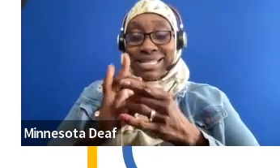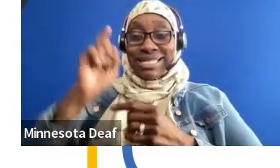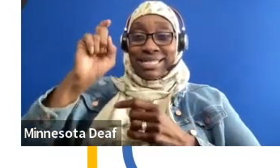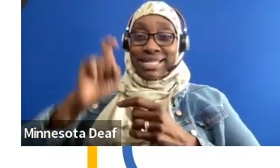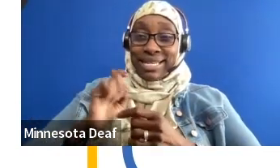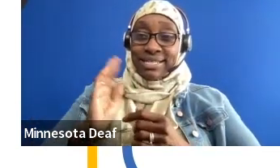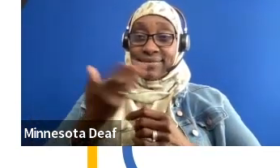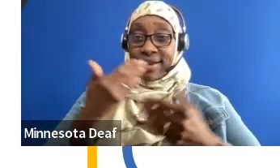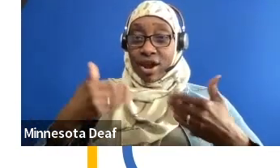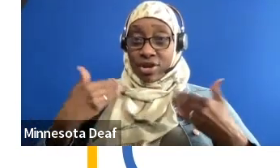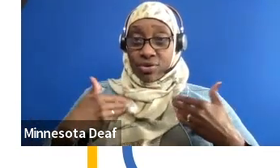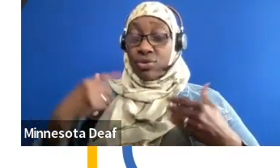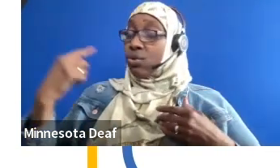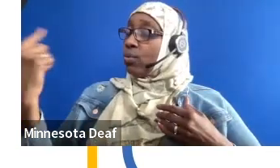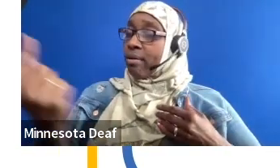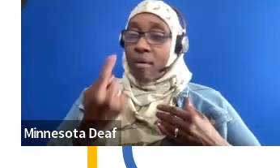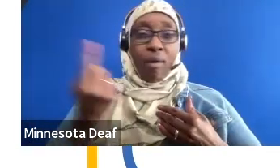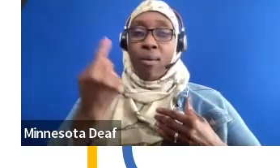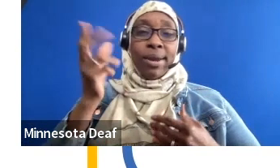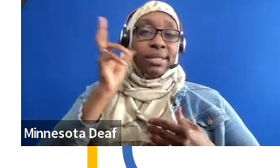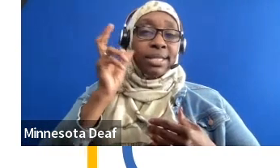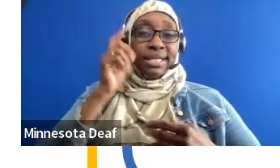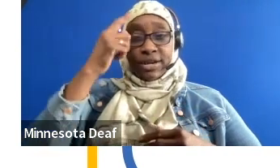and trying to hear what they say that they need from us.